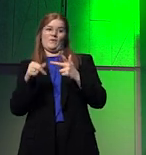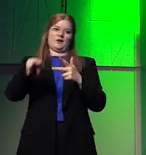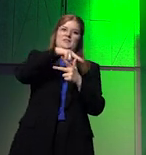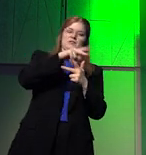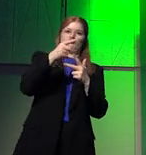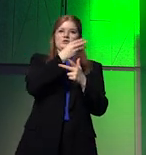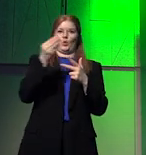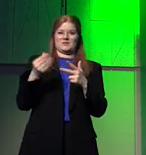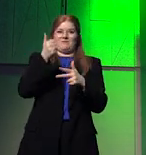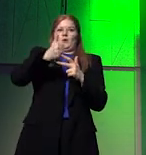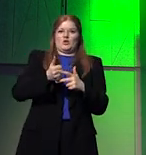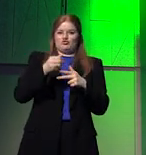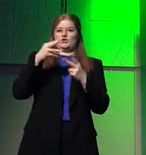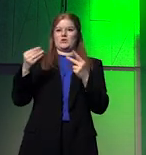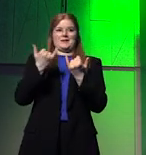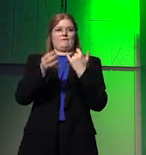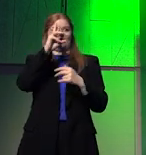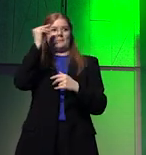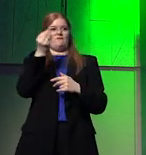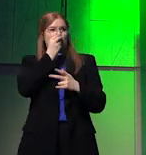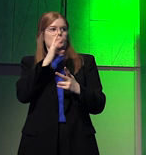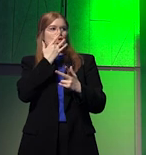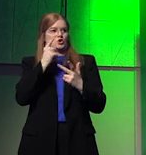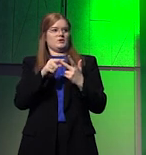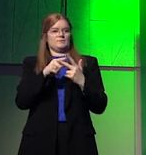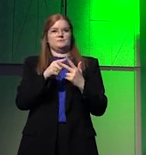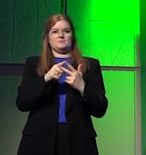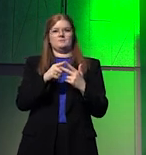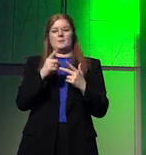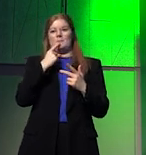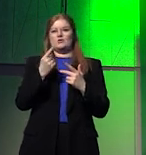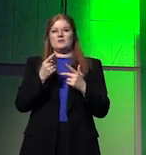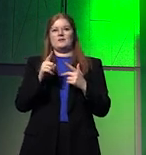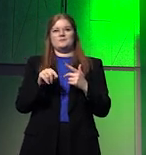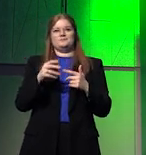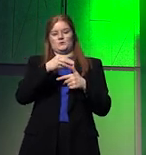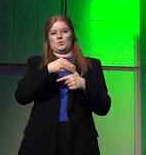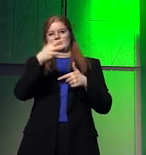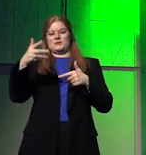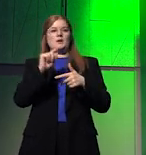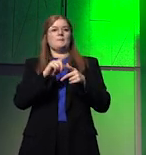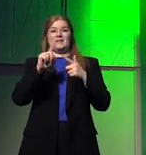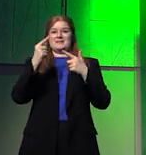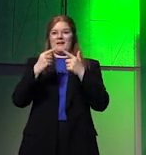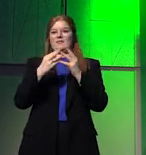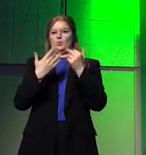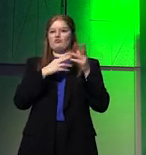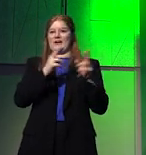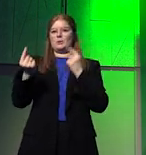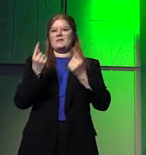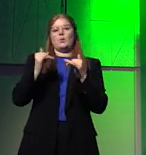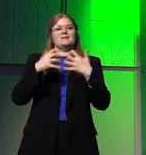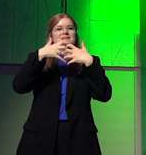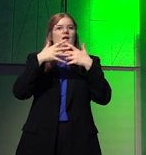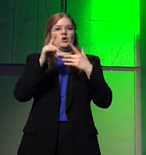foundational resources, food and water. Then the second wider bubble or basket over which we compete are the